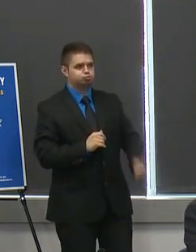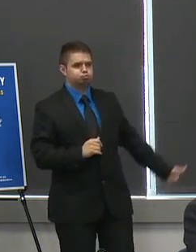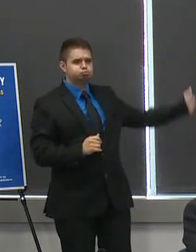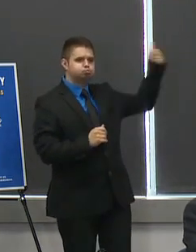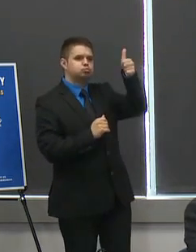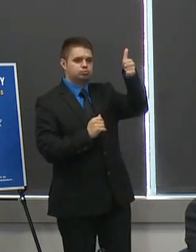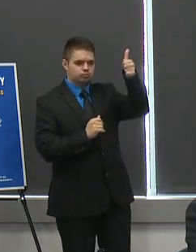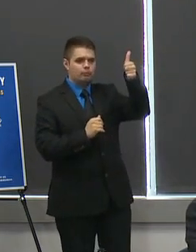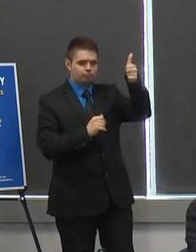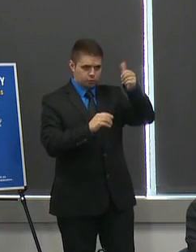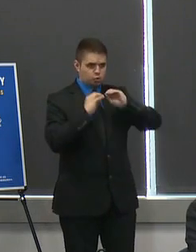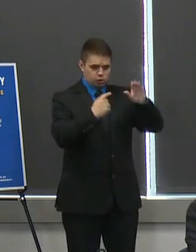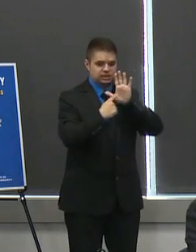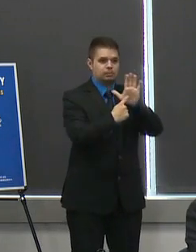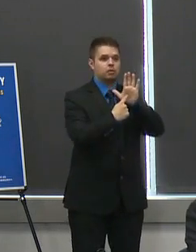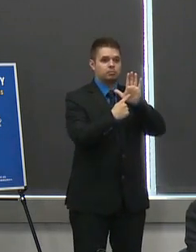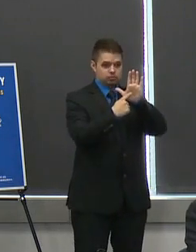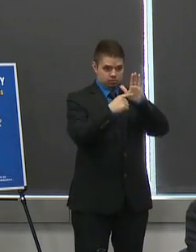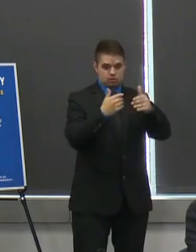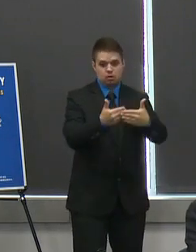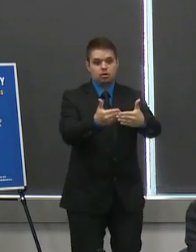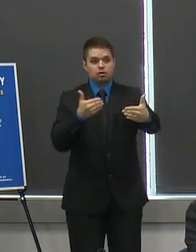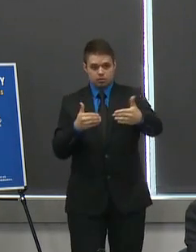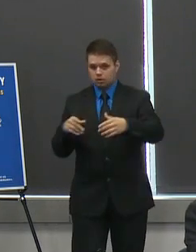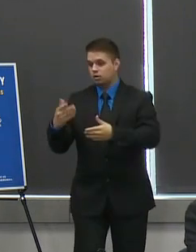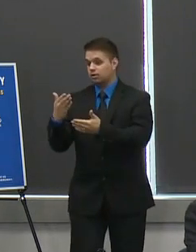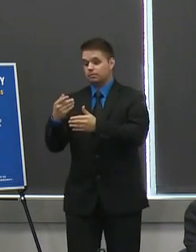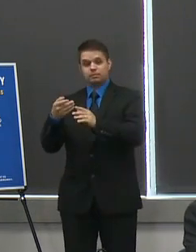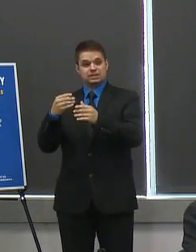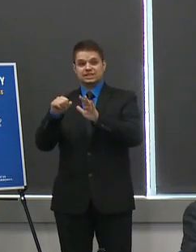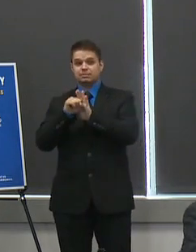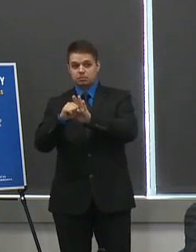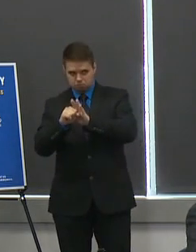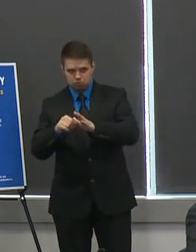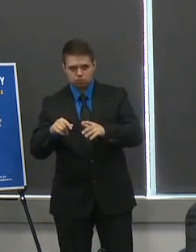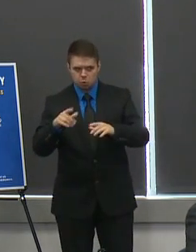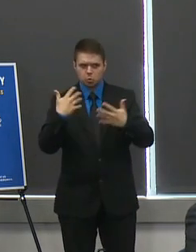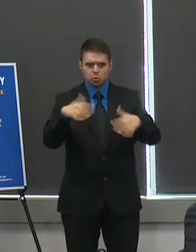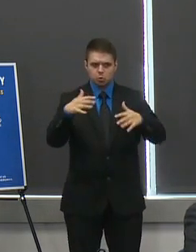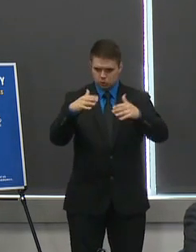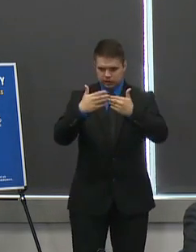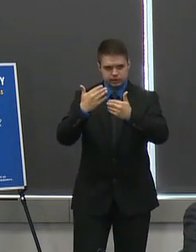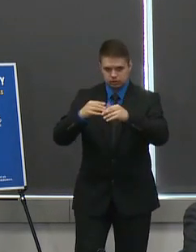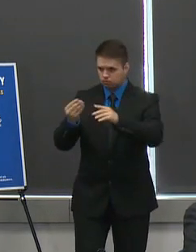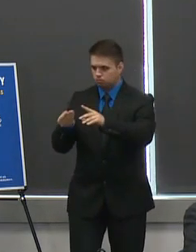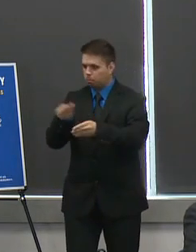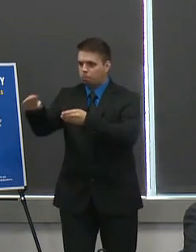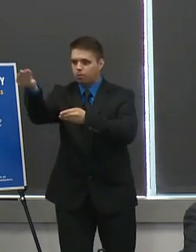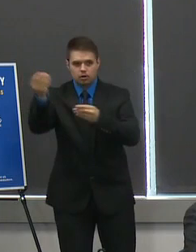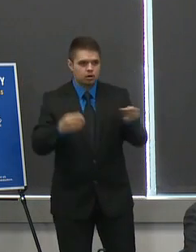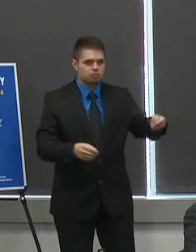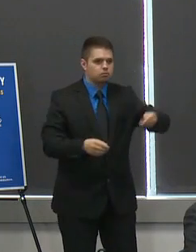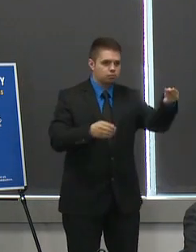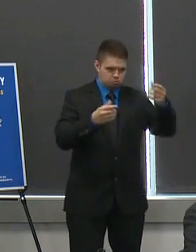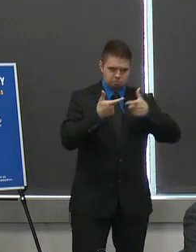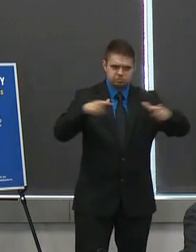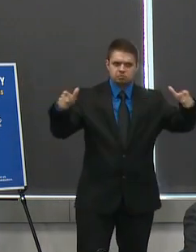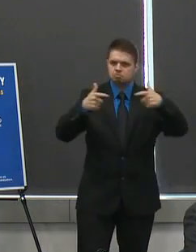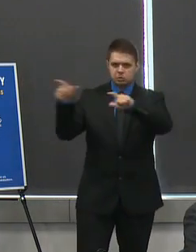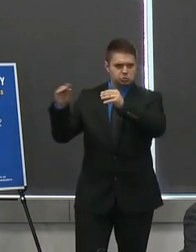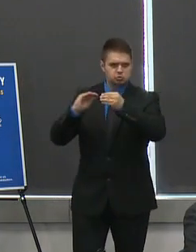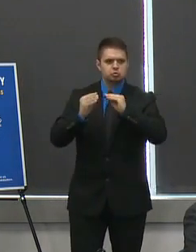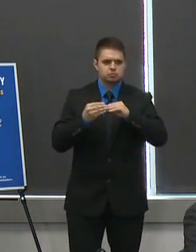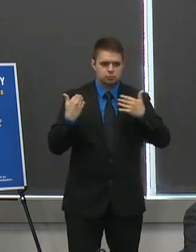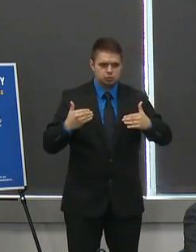and pre-symptomatic transmitters are a significant reason the virus is rapidly spreading across across the country so my first question is part of